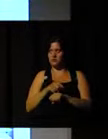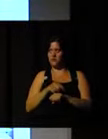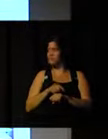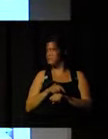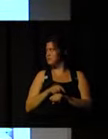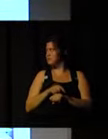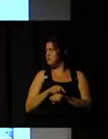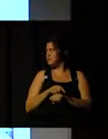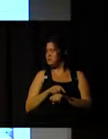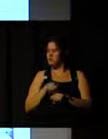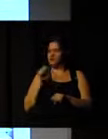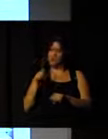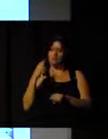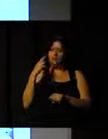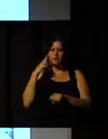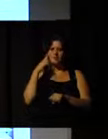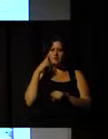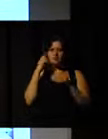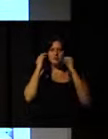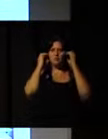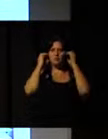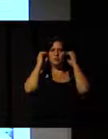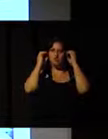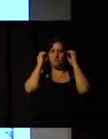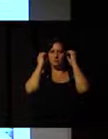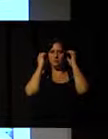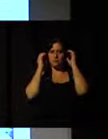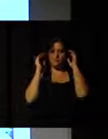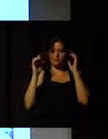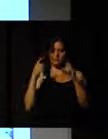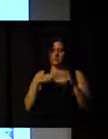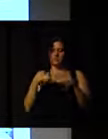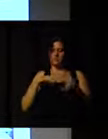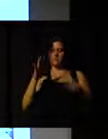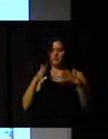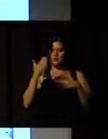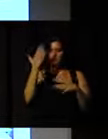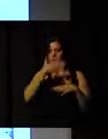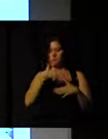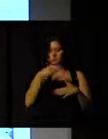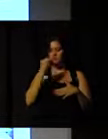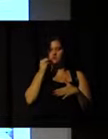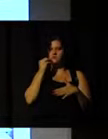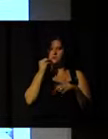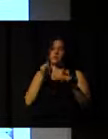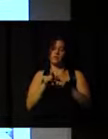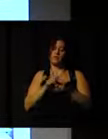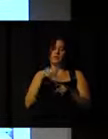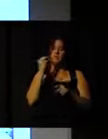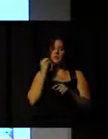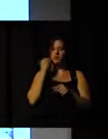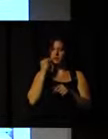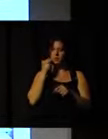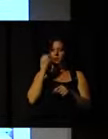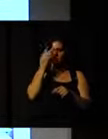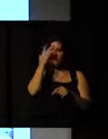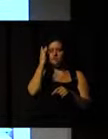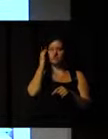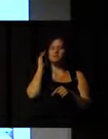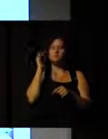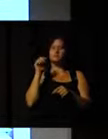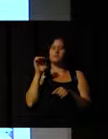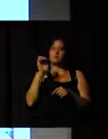It's a dream, perhaps, but there are some levels, some evidence, and also there are good attempts, and